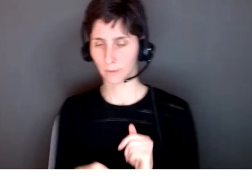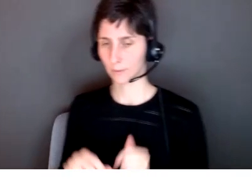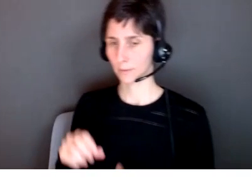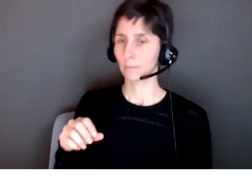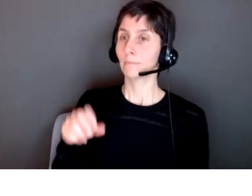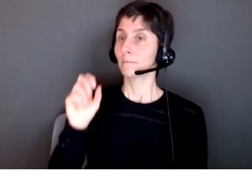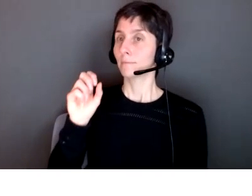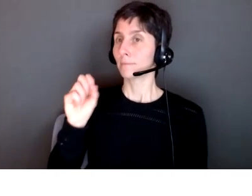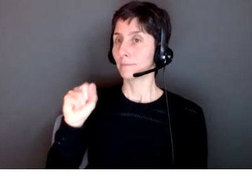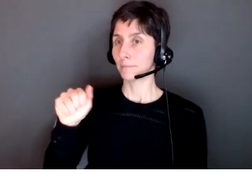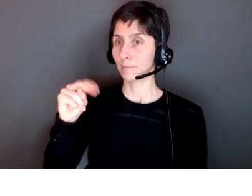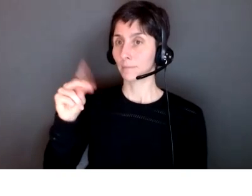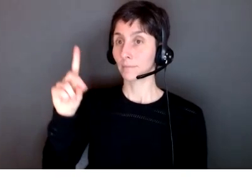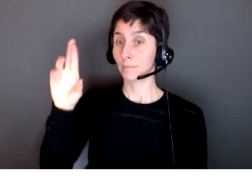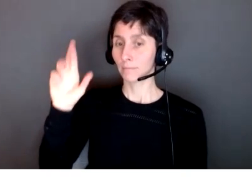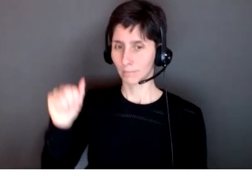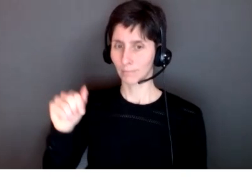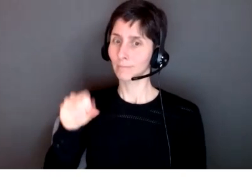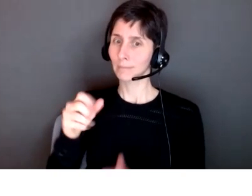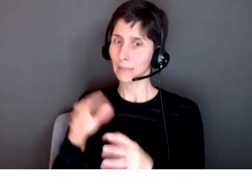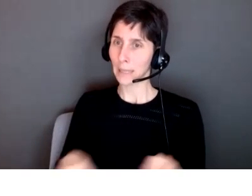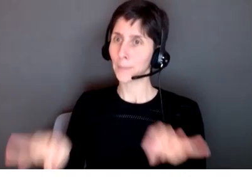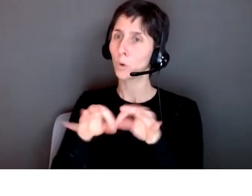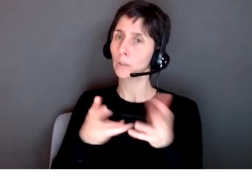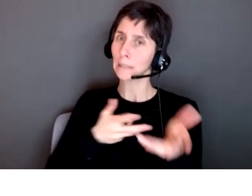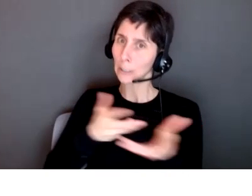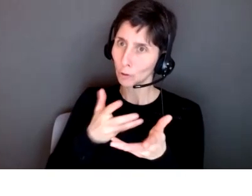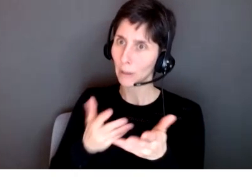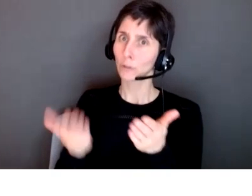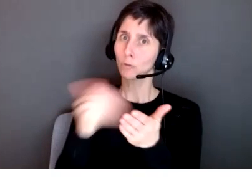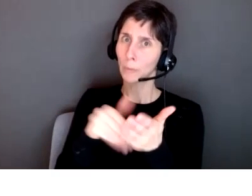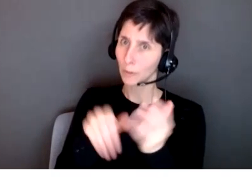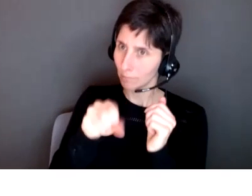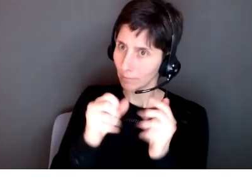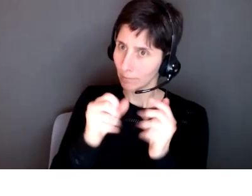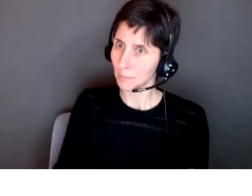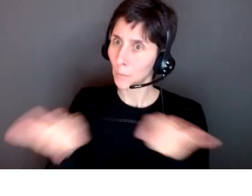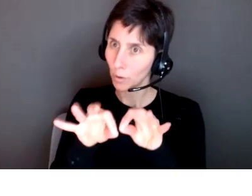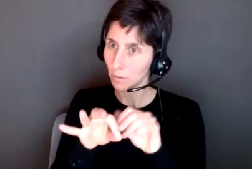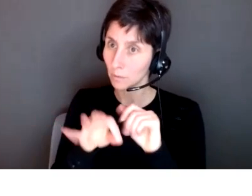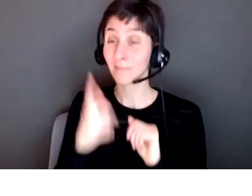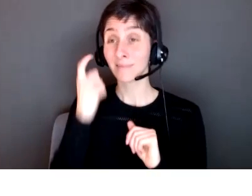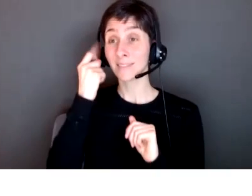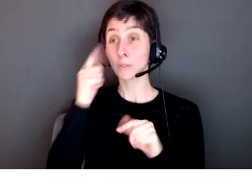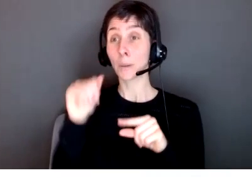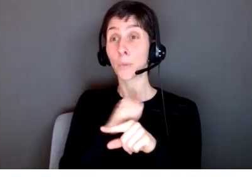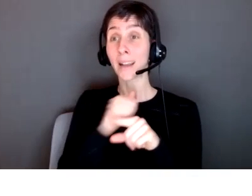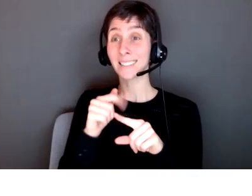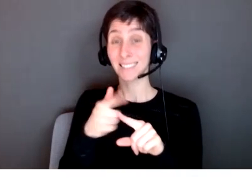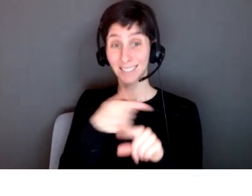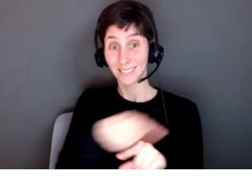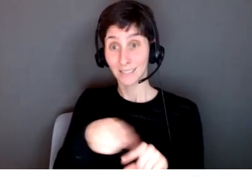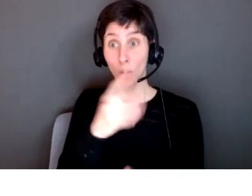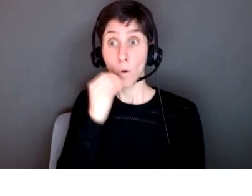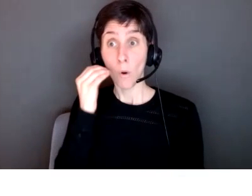it's important but to practice it at home it's not always uh beneficial it does do